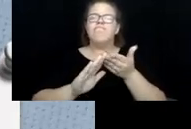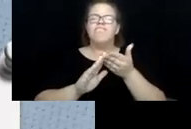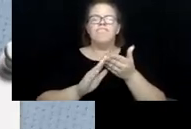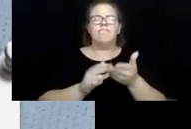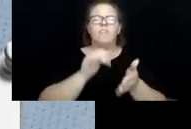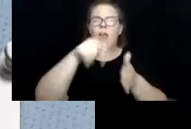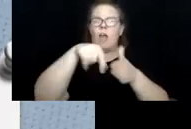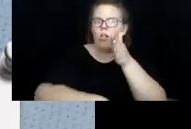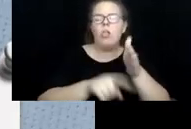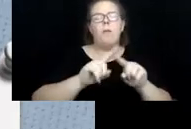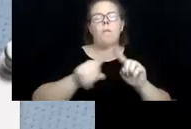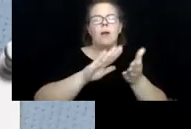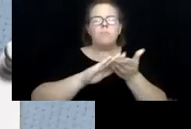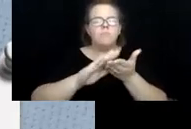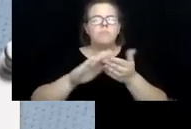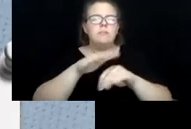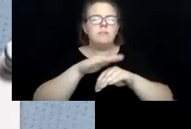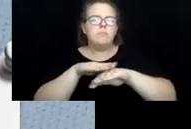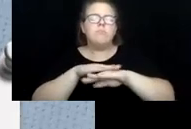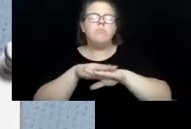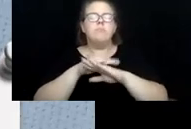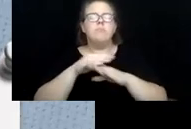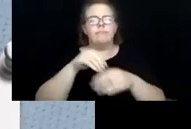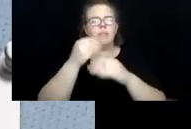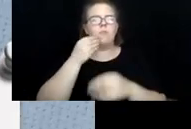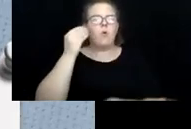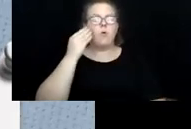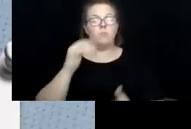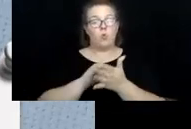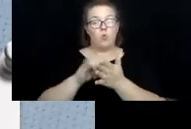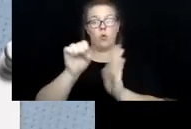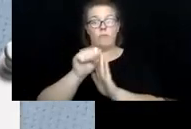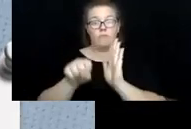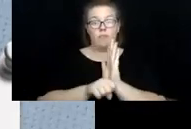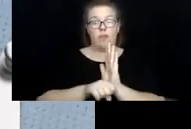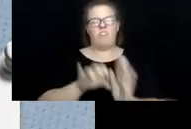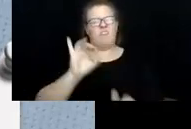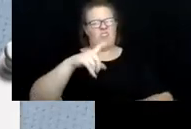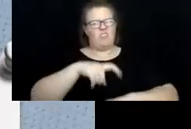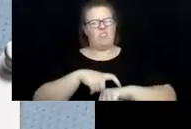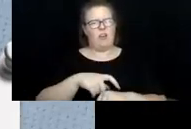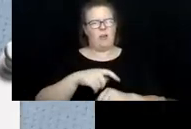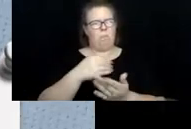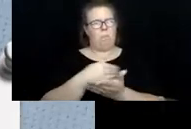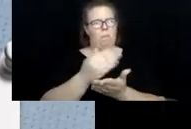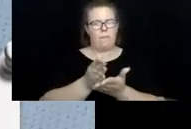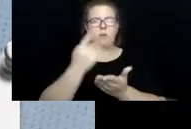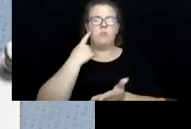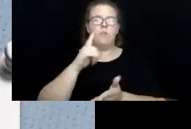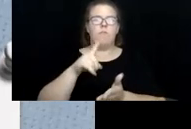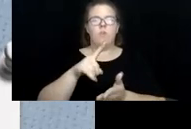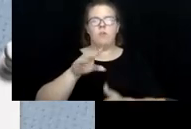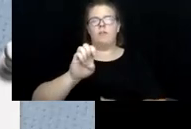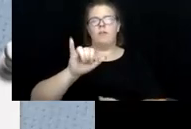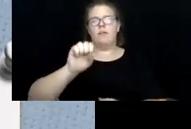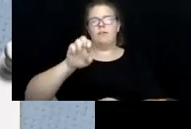than costly institutional care. So New York State doubled at that time the budget for expanded in-home services